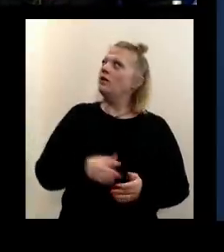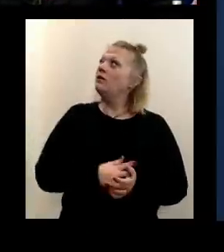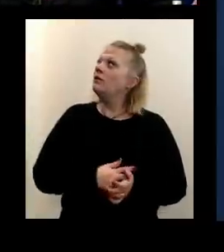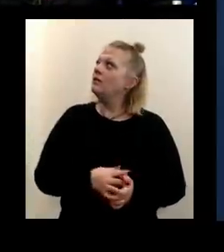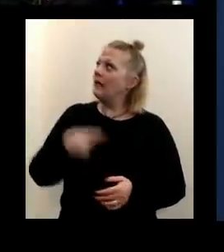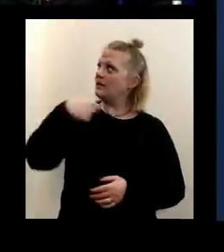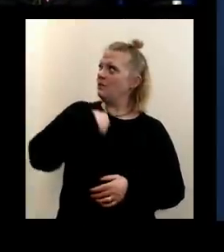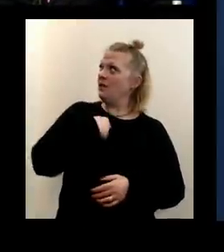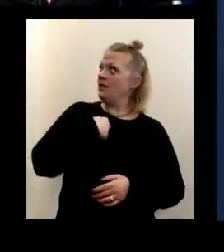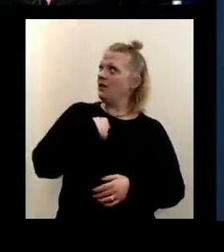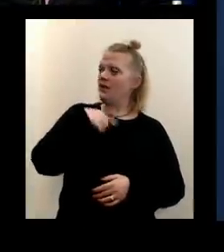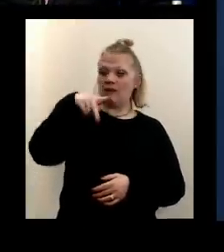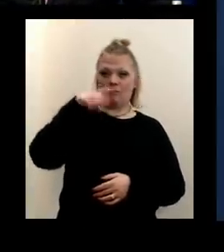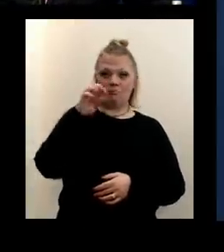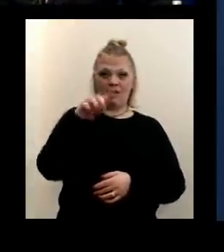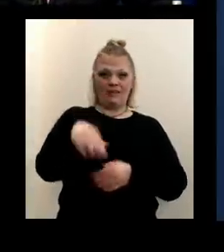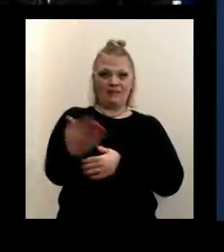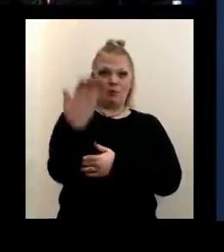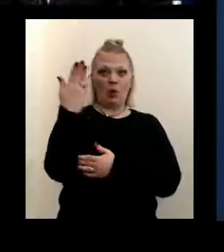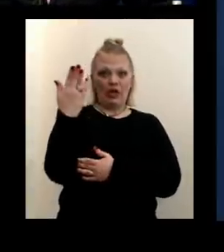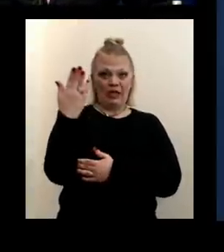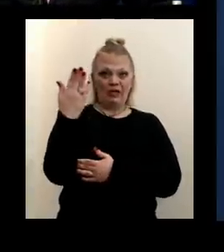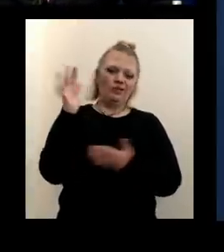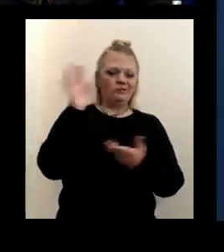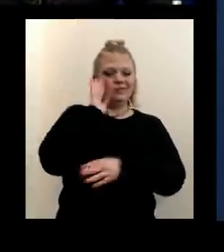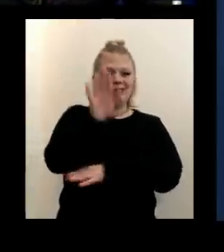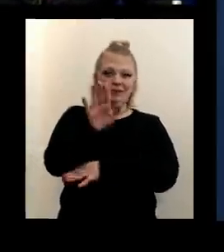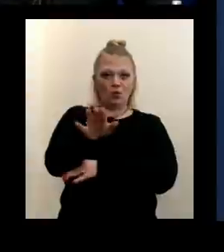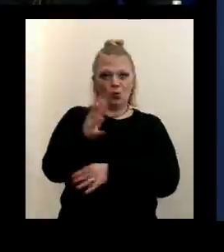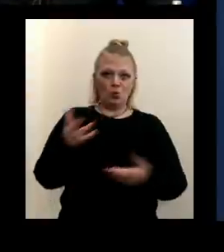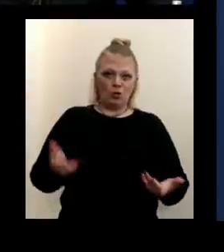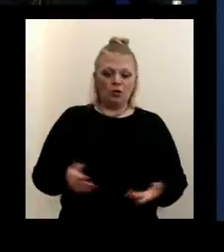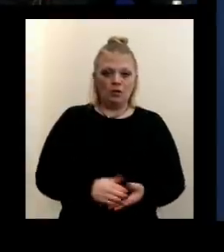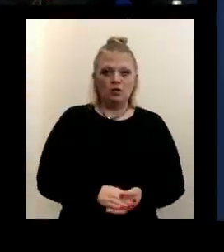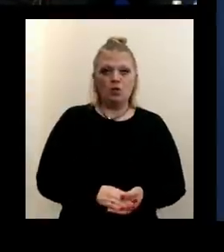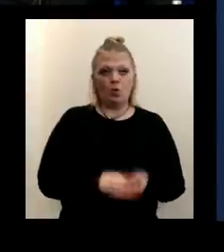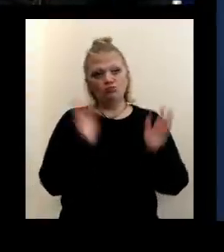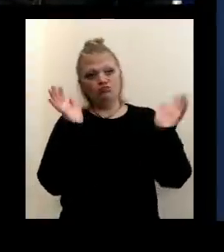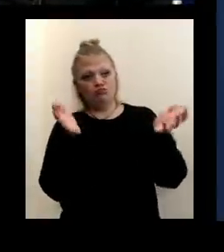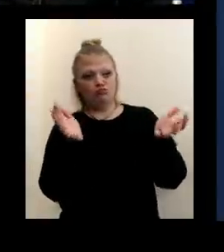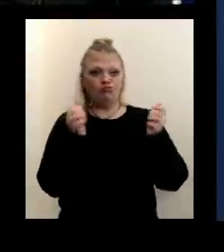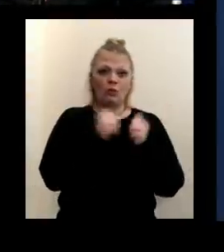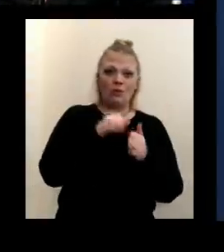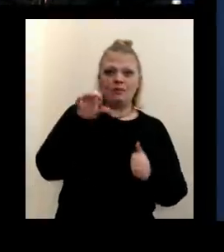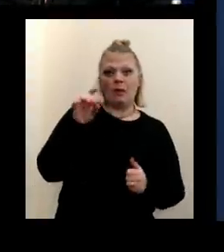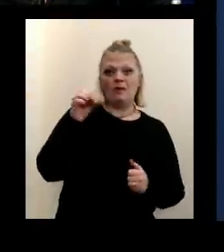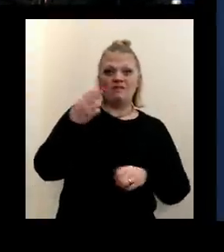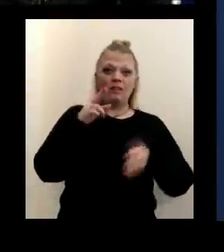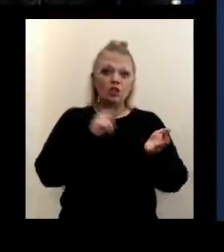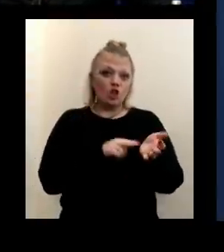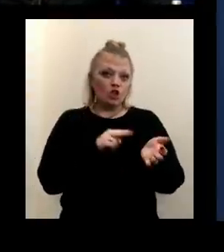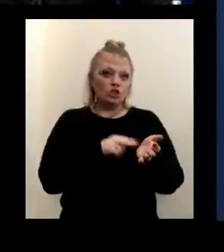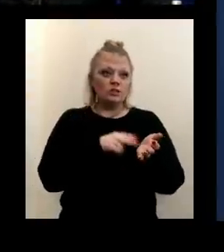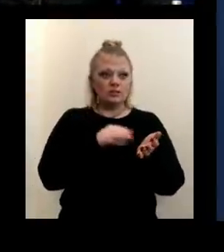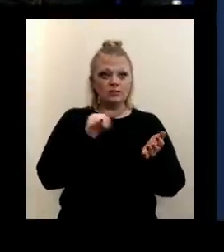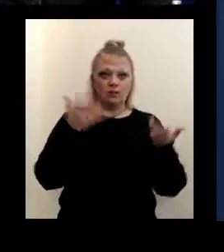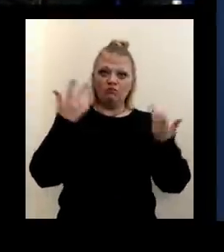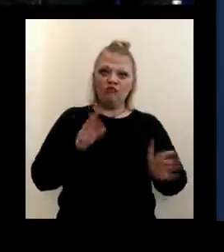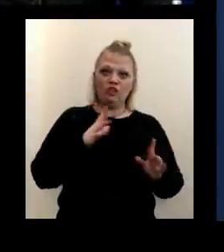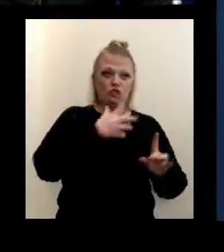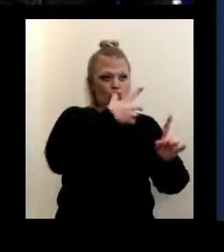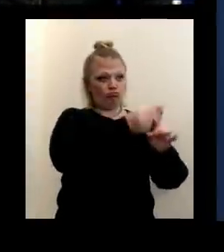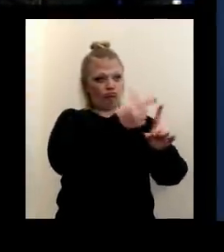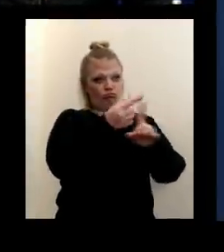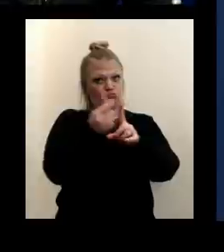pod this morning or this afternoon. It was their afternoon talking with our Department of Health nurses who were administering the